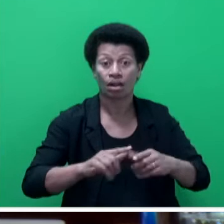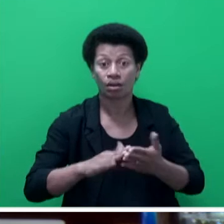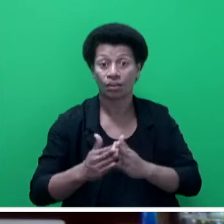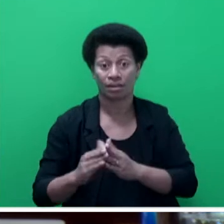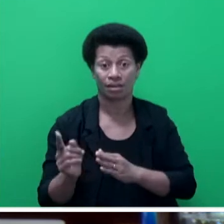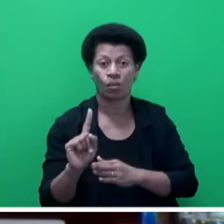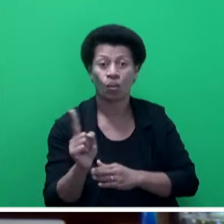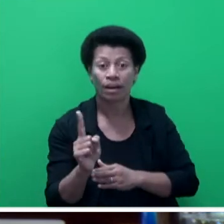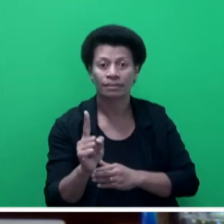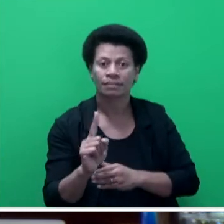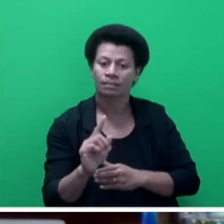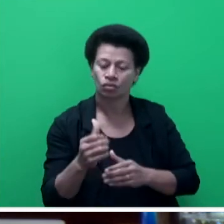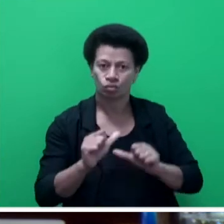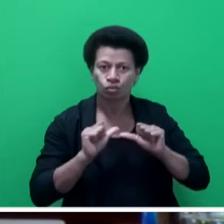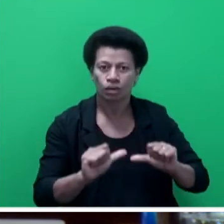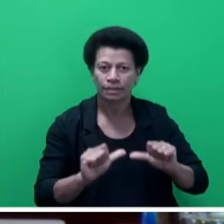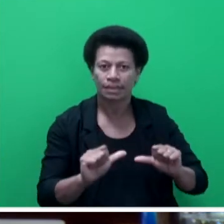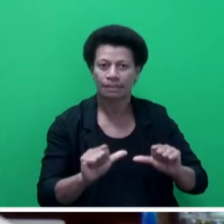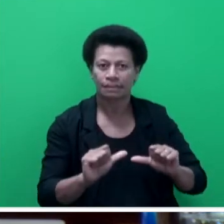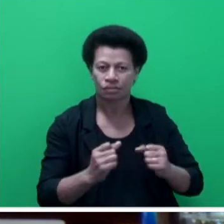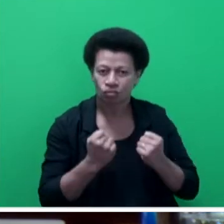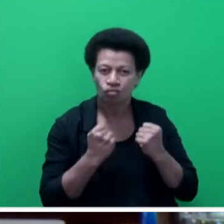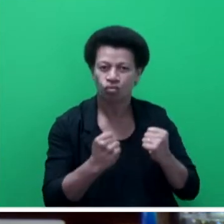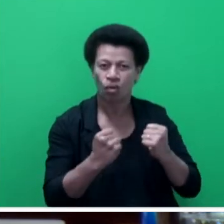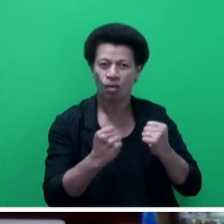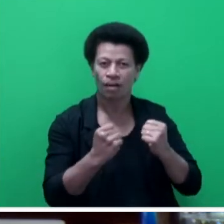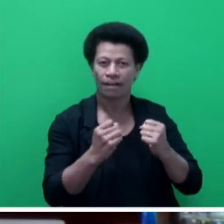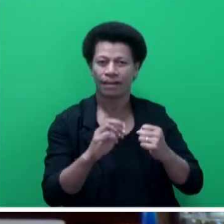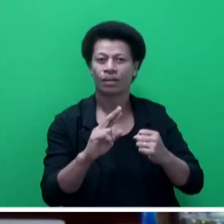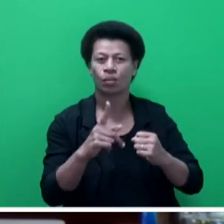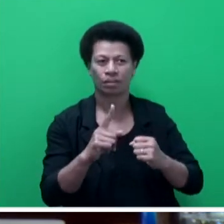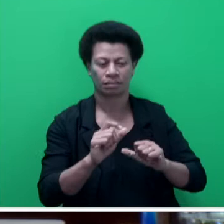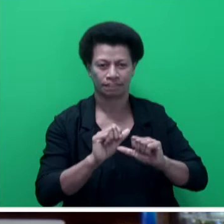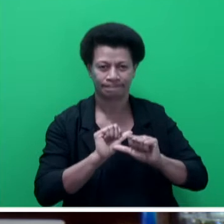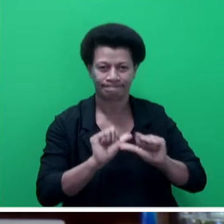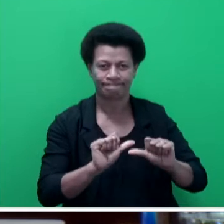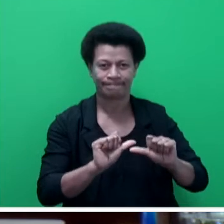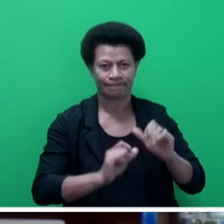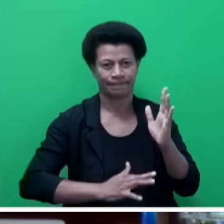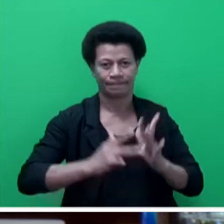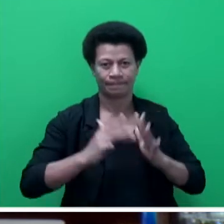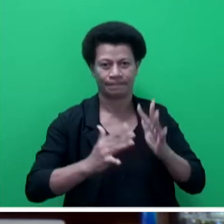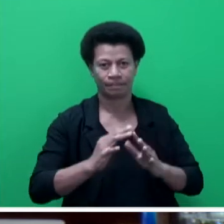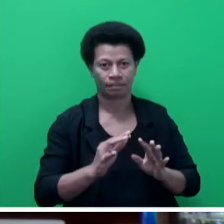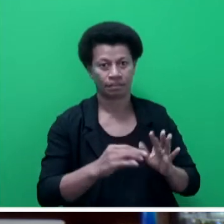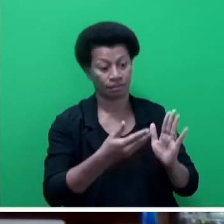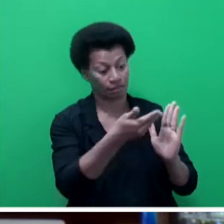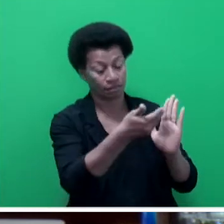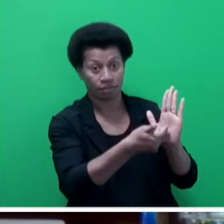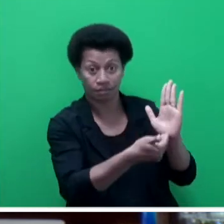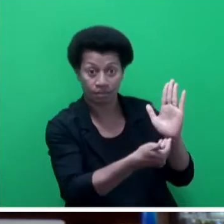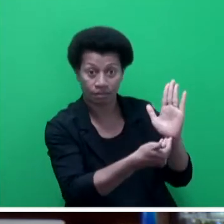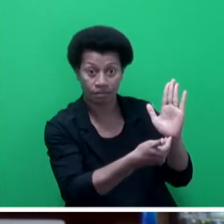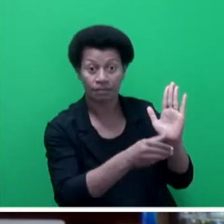enhance resilience and to become stronger and robust. Mr Speaker, sir, what the framework essentially does